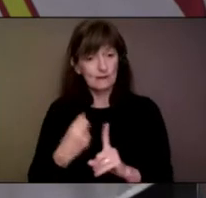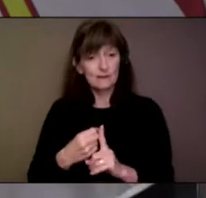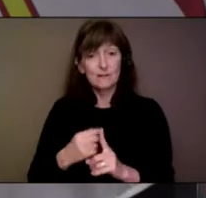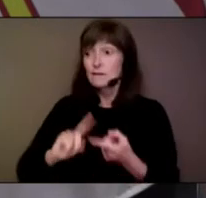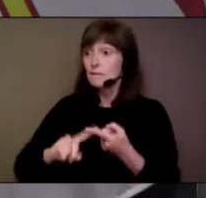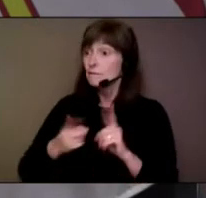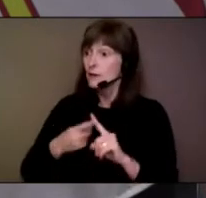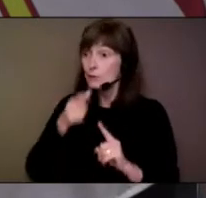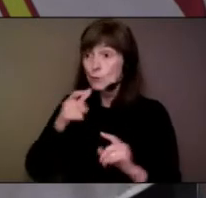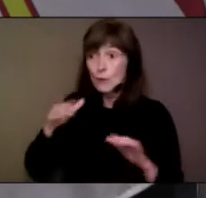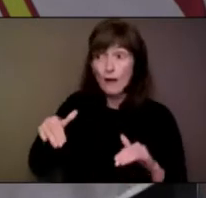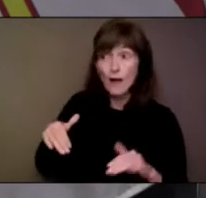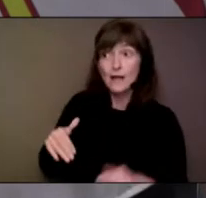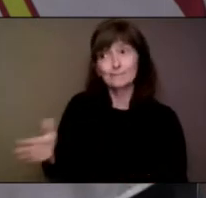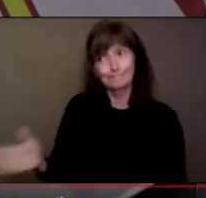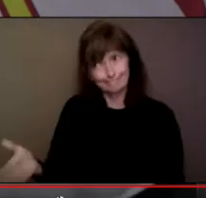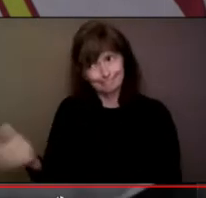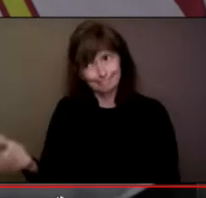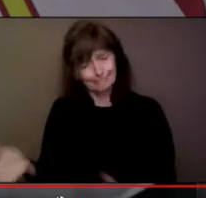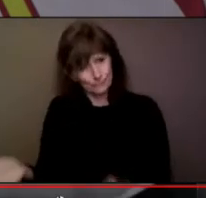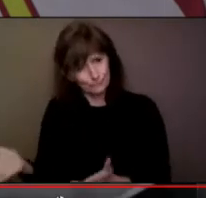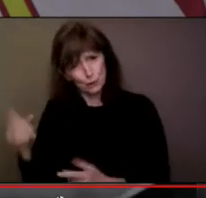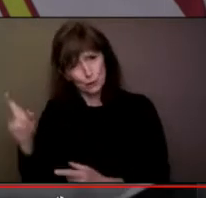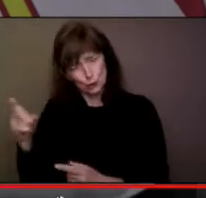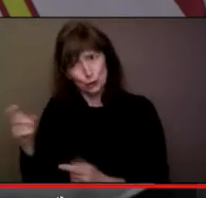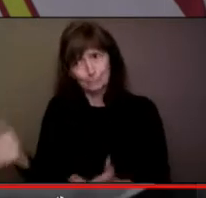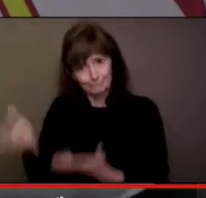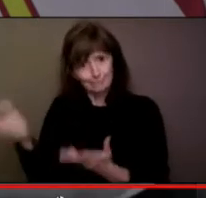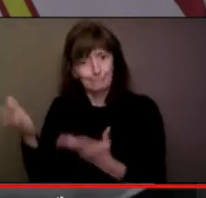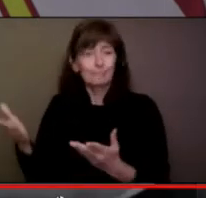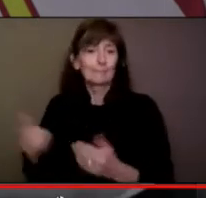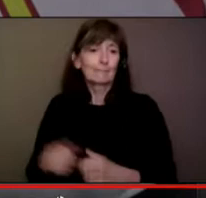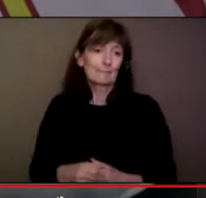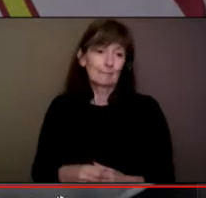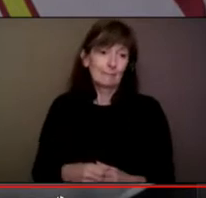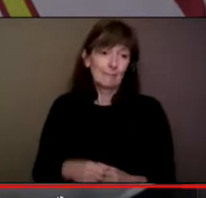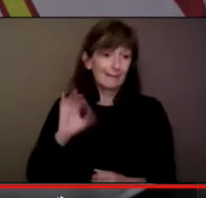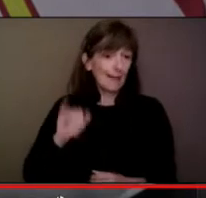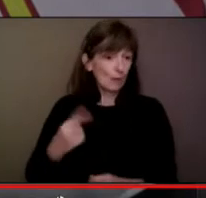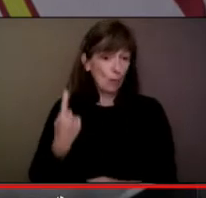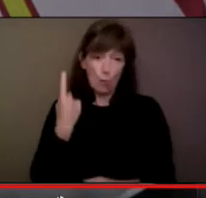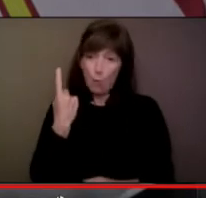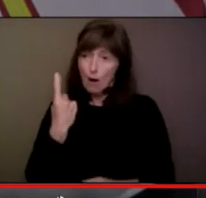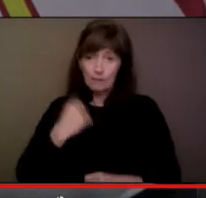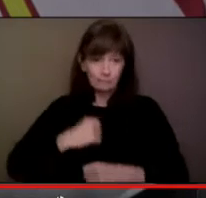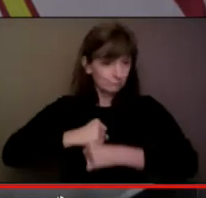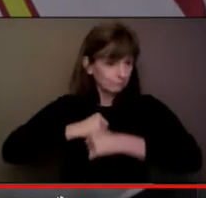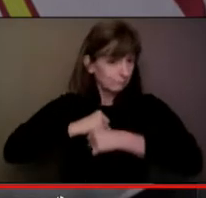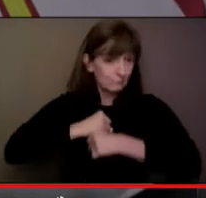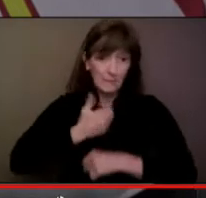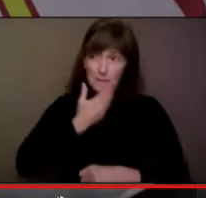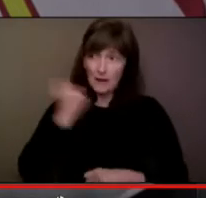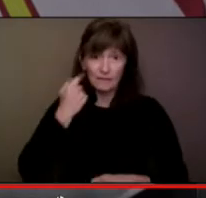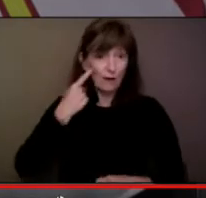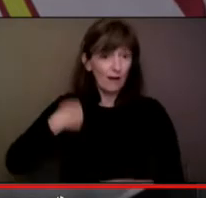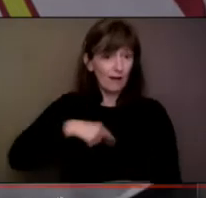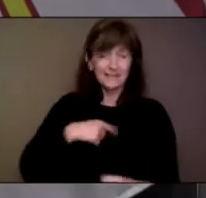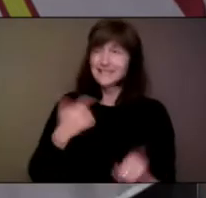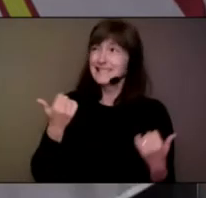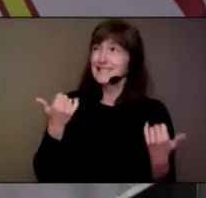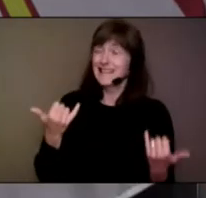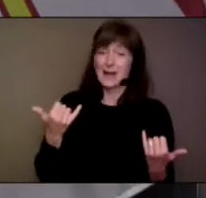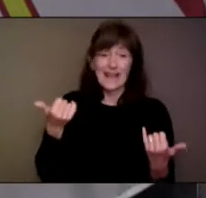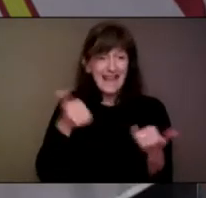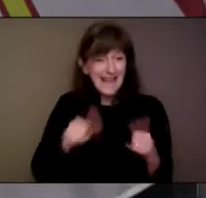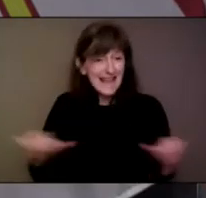vaccines if they haven't already done so. That is the best tool in our toolbox we have right now to